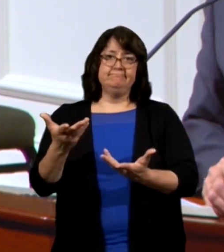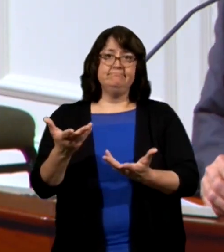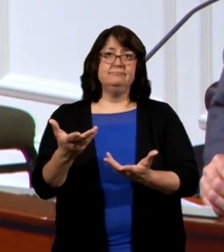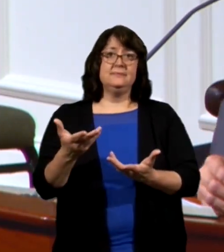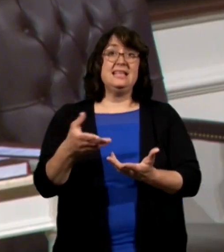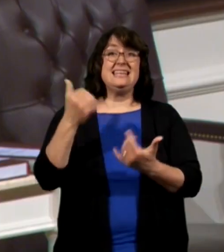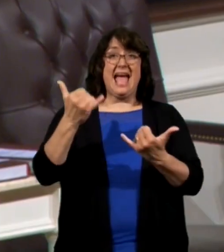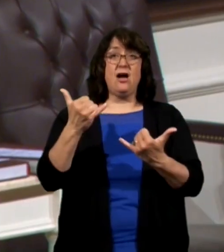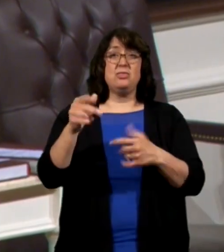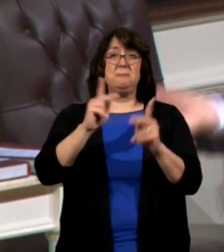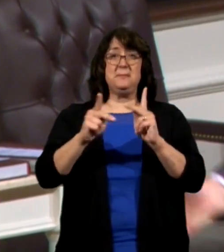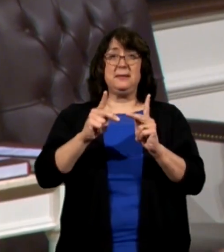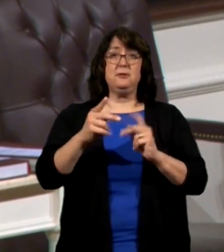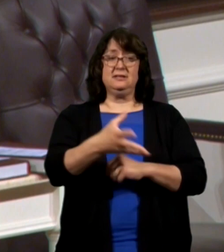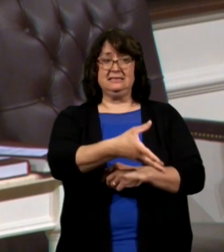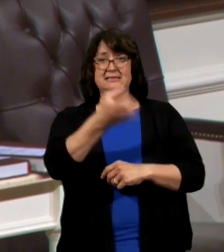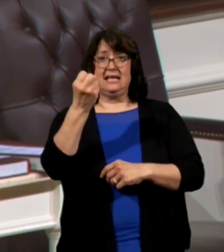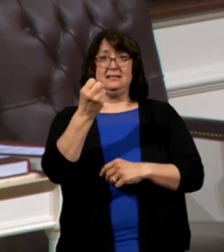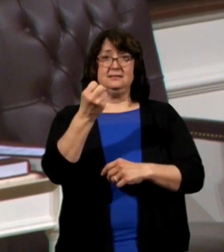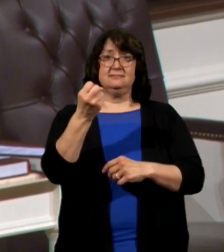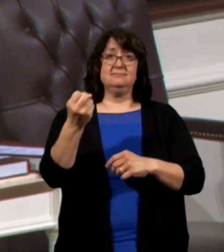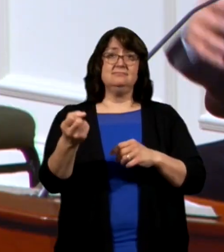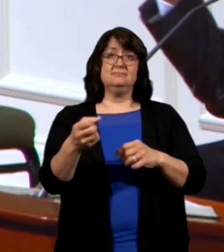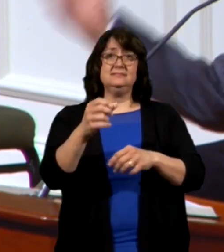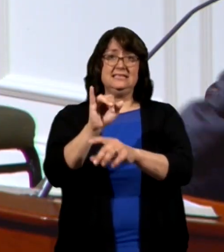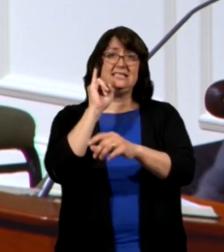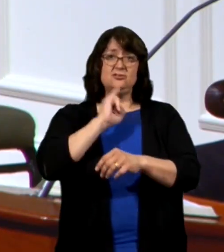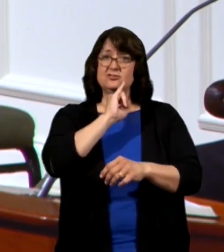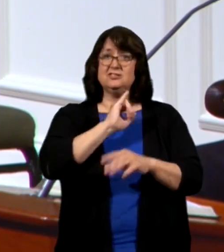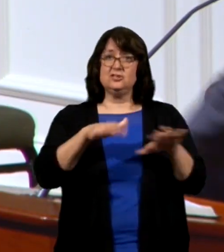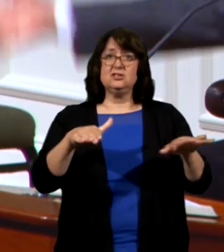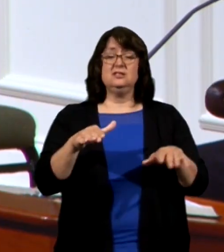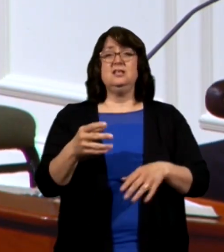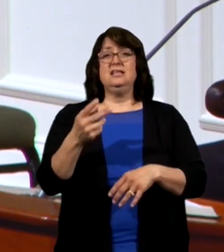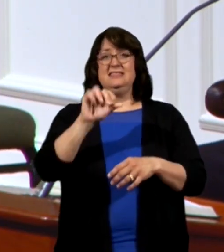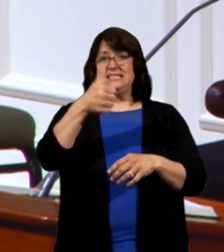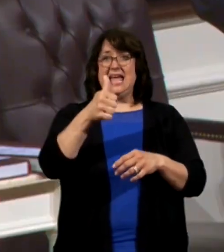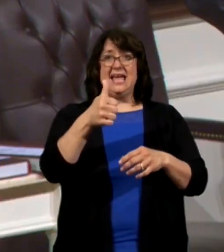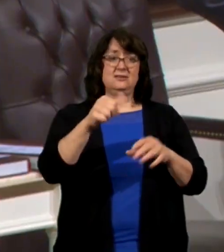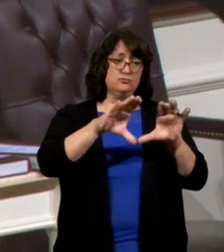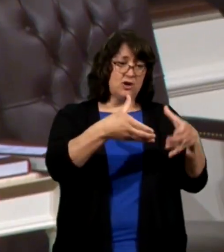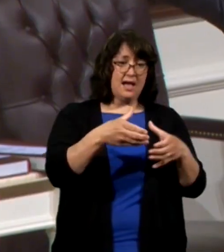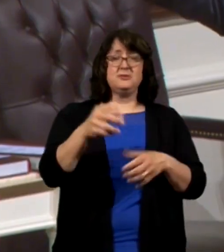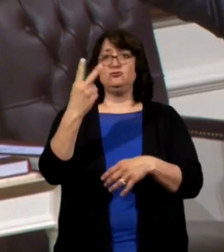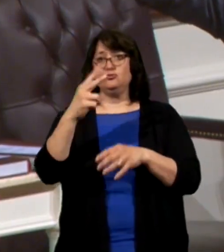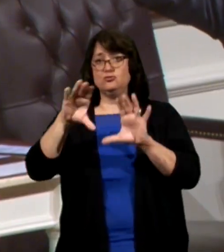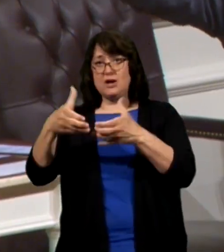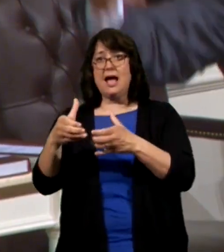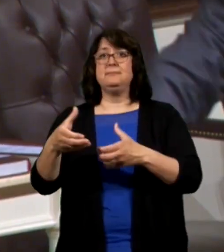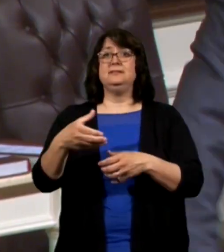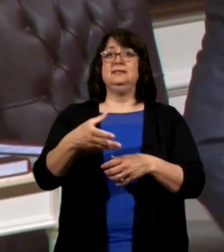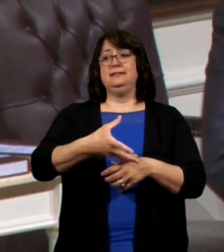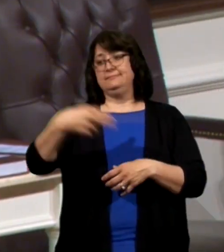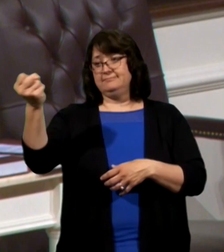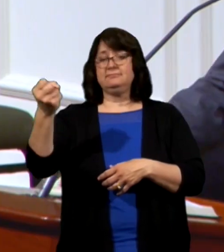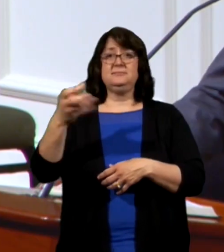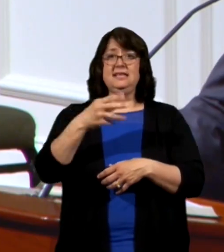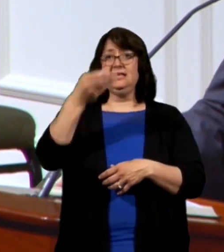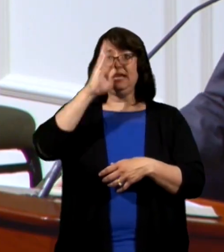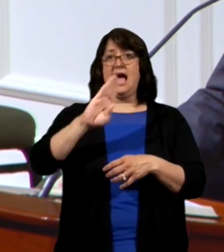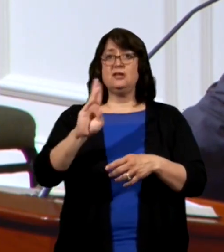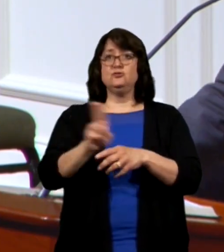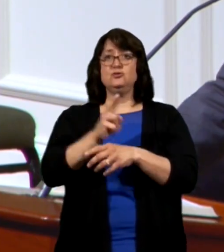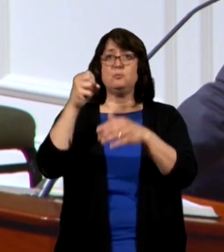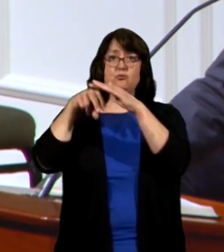the Assyrian captivity, the Babylonian captivity, the ten tribes, the two tribes, they go off and God raises up prophets to go.